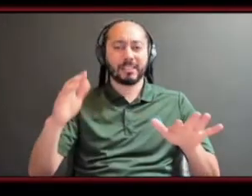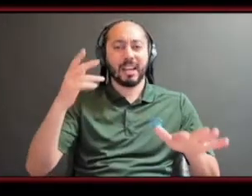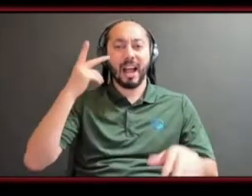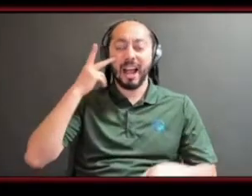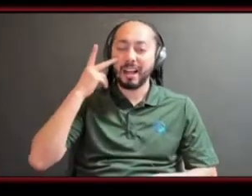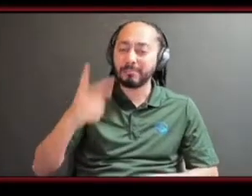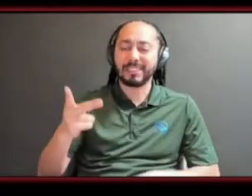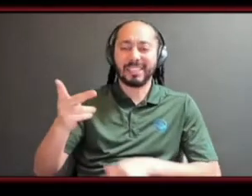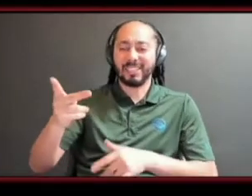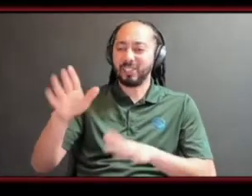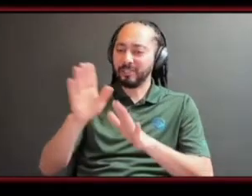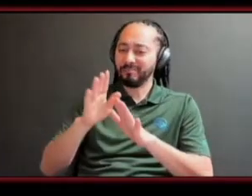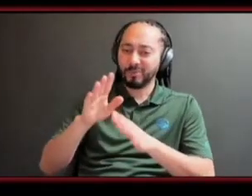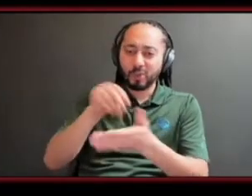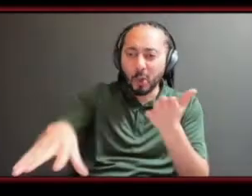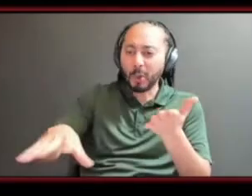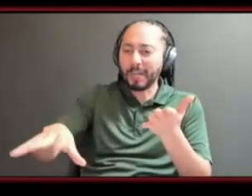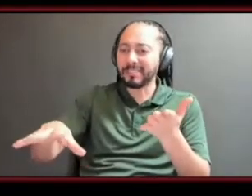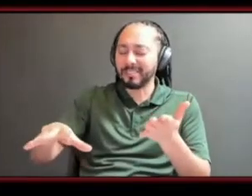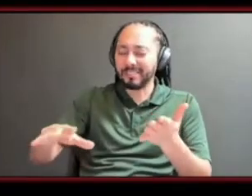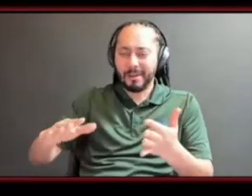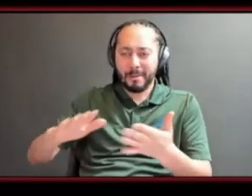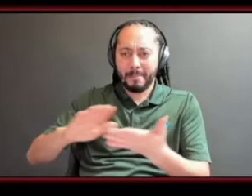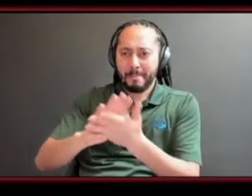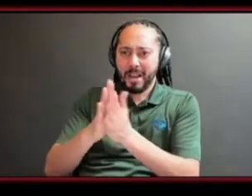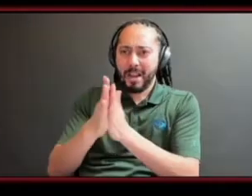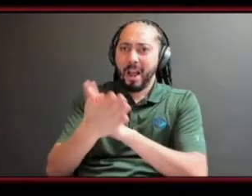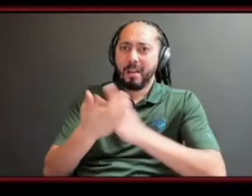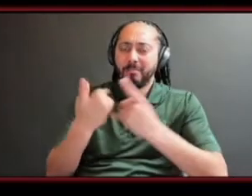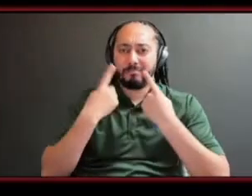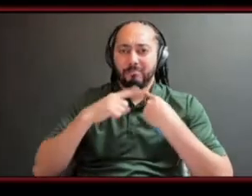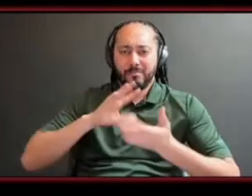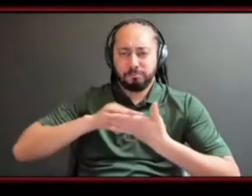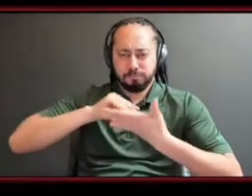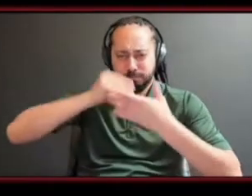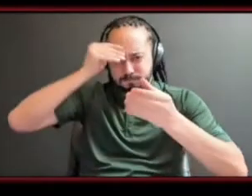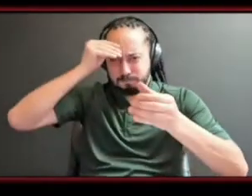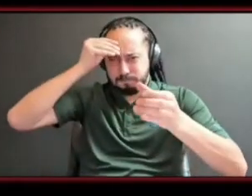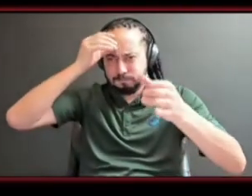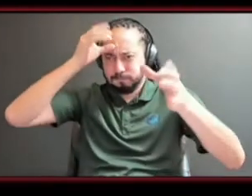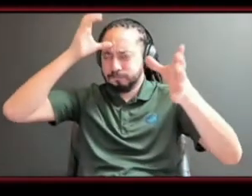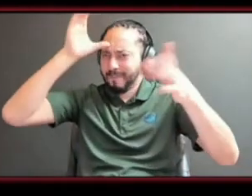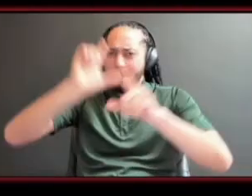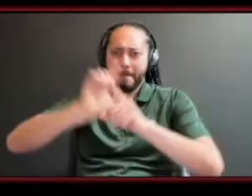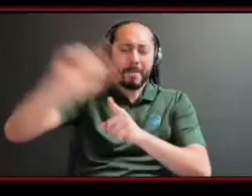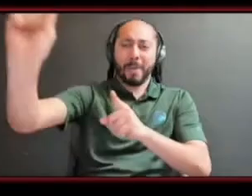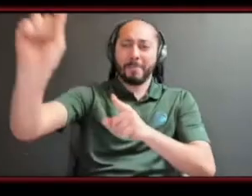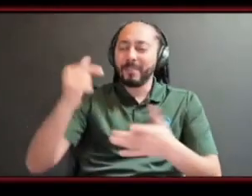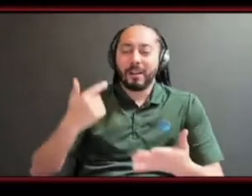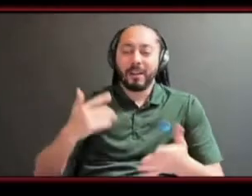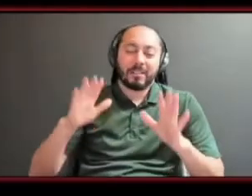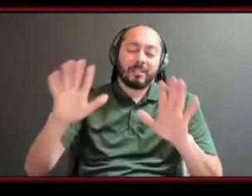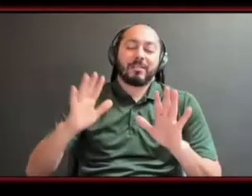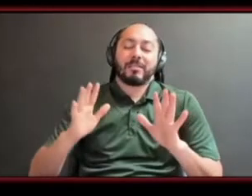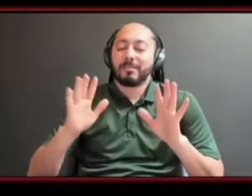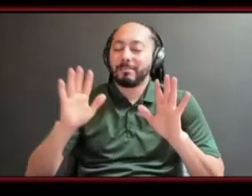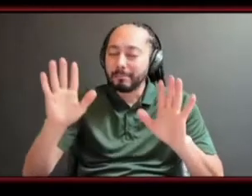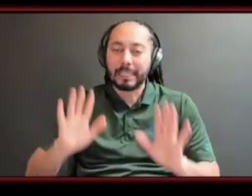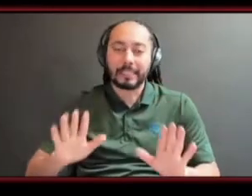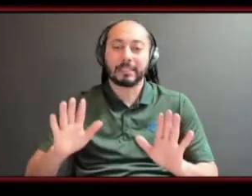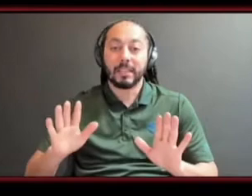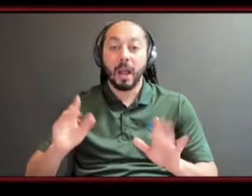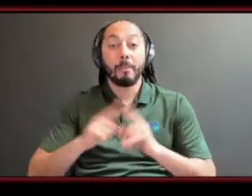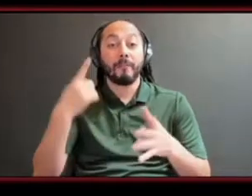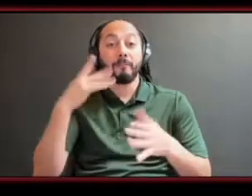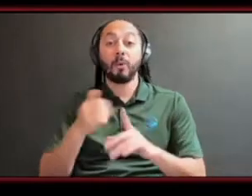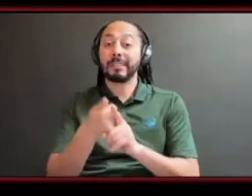and i'm proud to be part of that process so we all need to learn and as an entrepreneur the thing is you're going to get one thing done and then